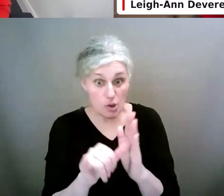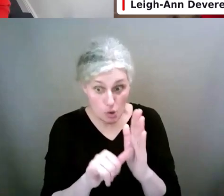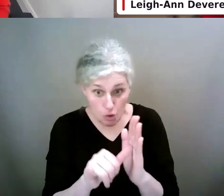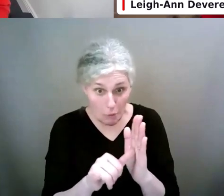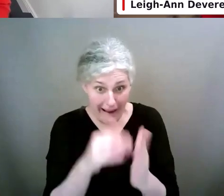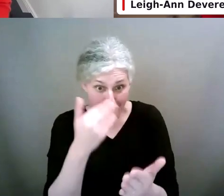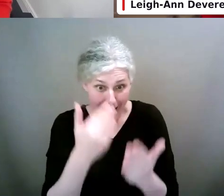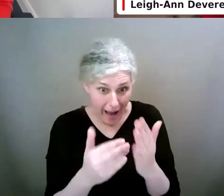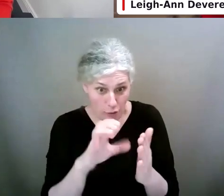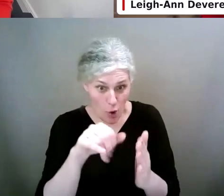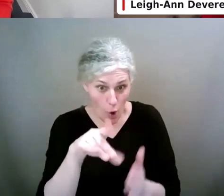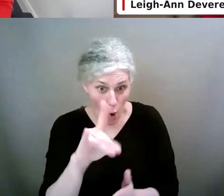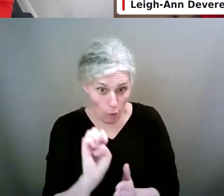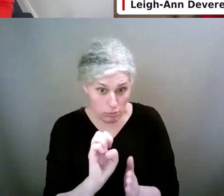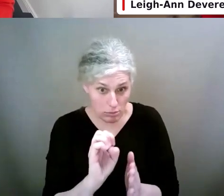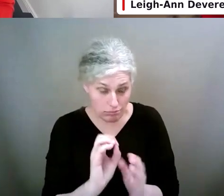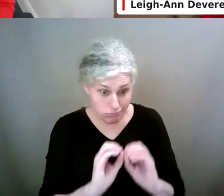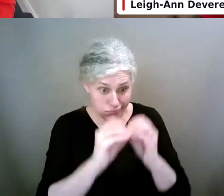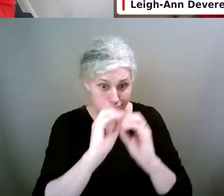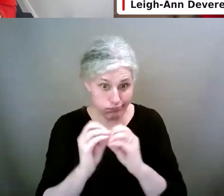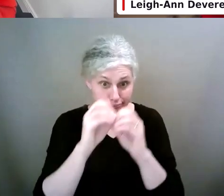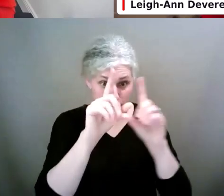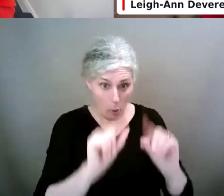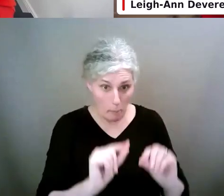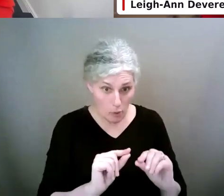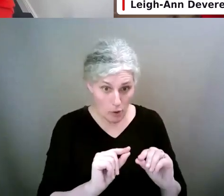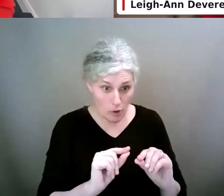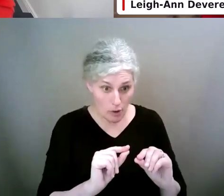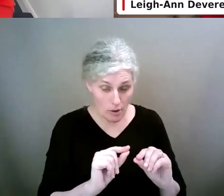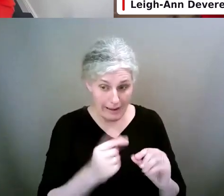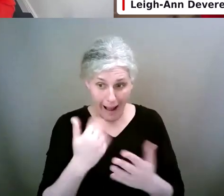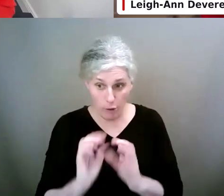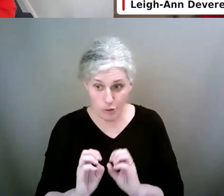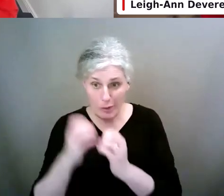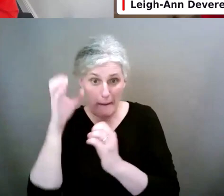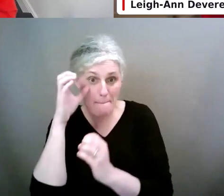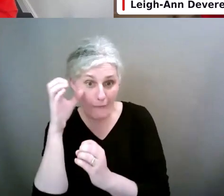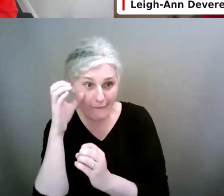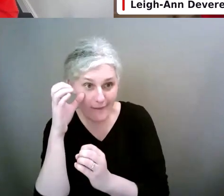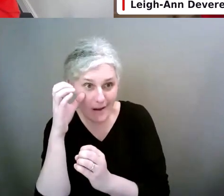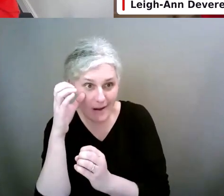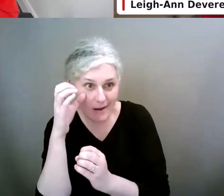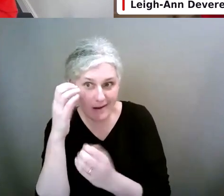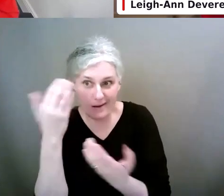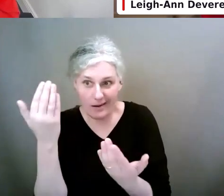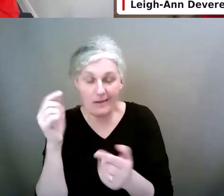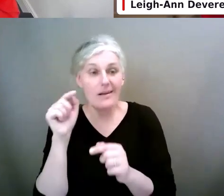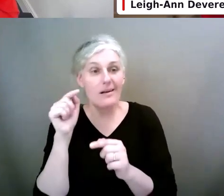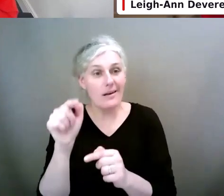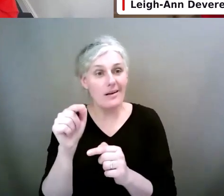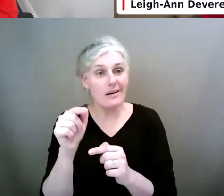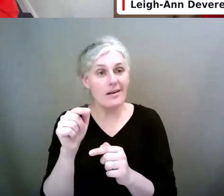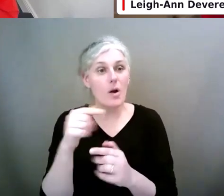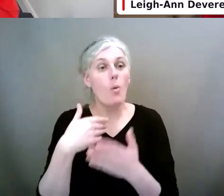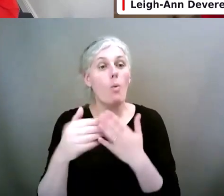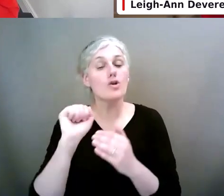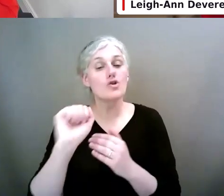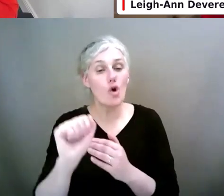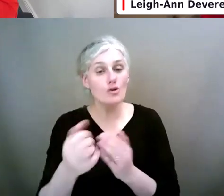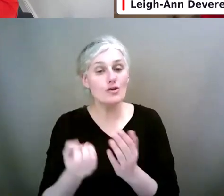to code, you know, how to make a movie. So what's your story? Dot trend micro dot IE.